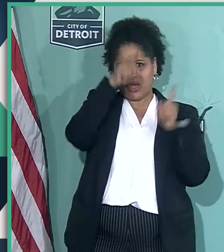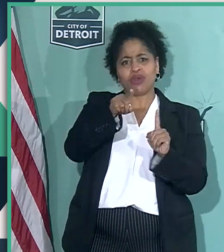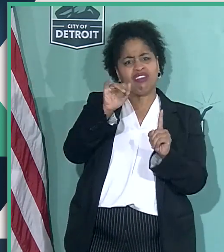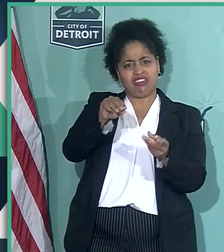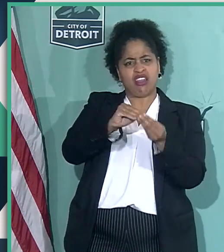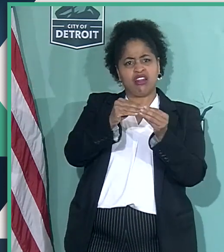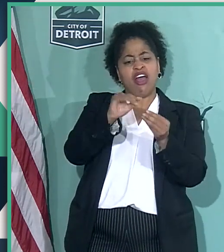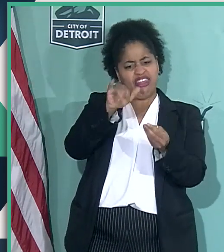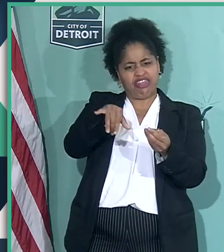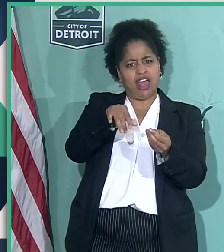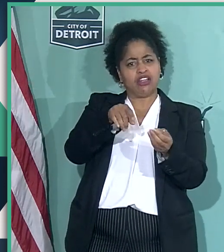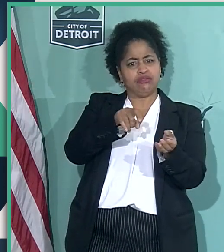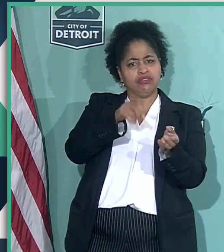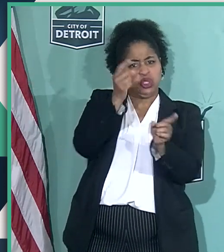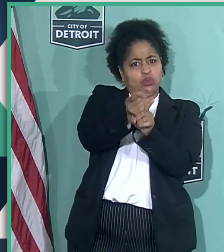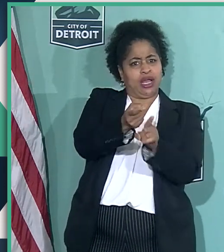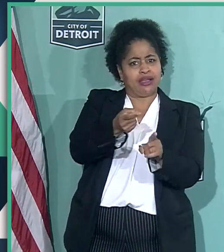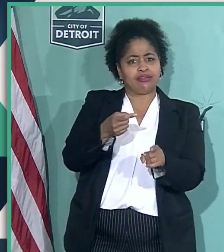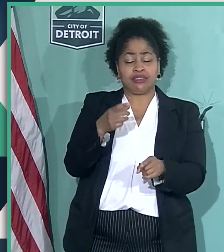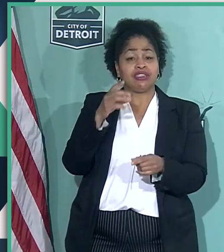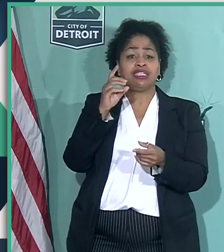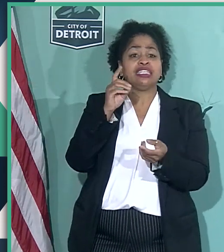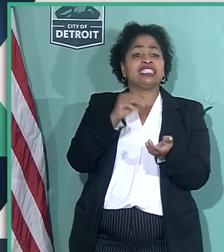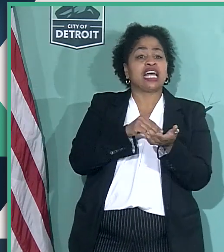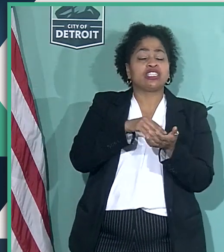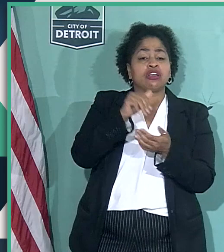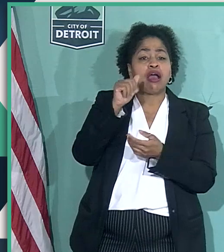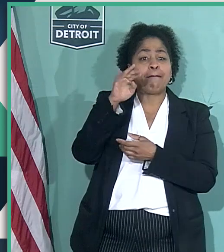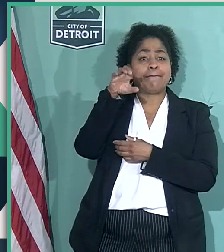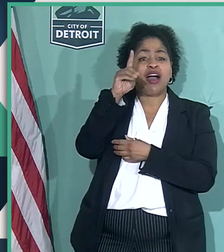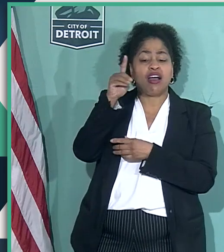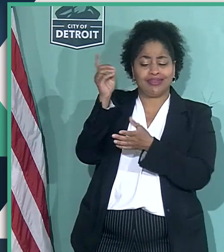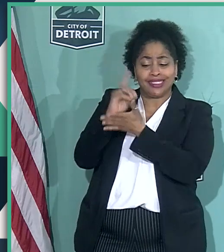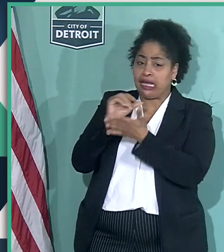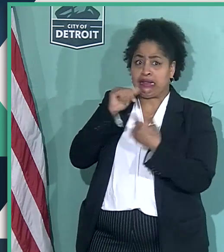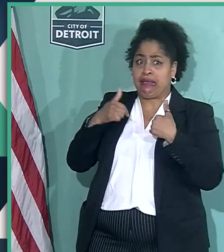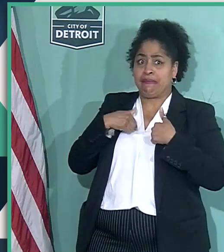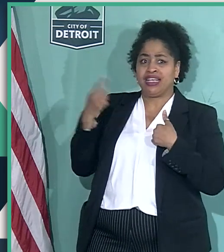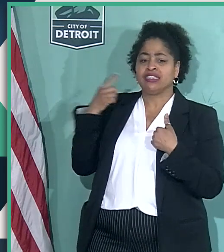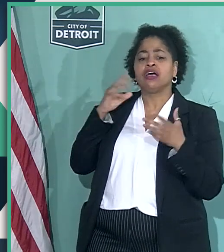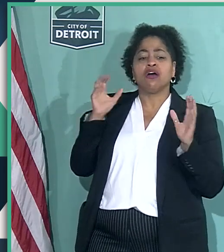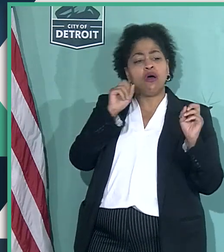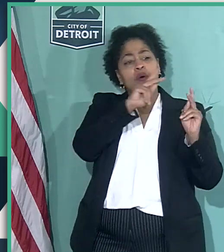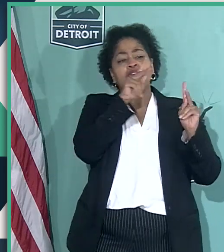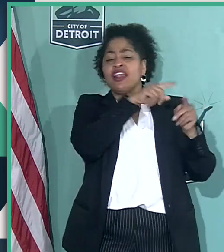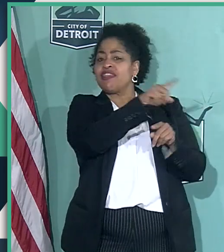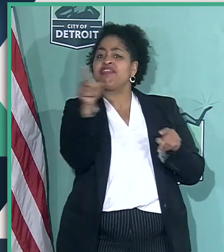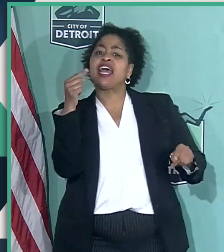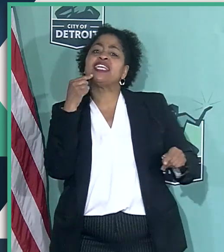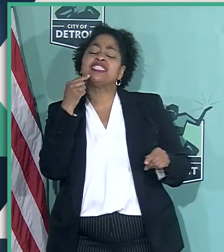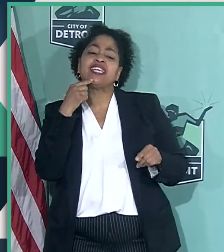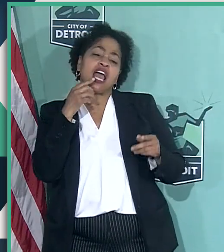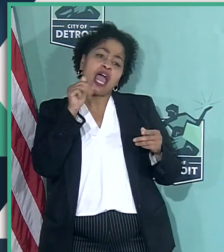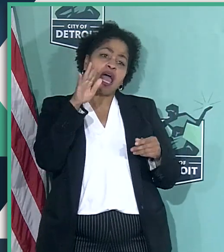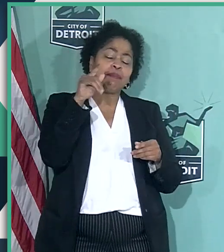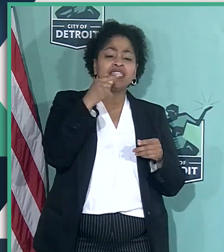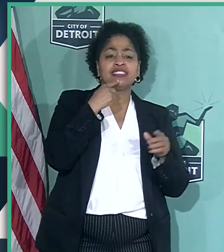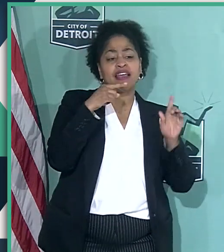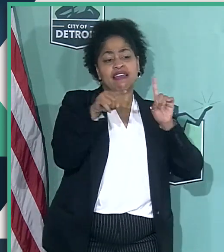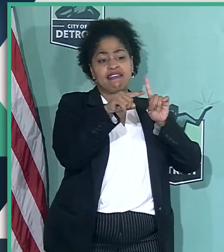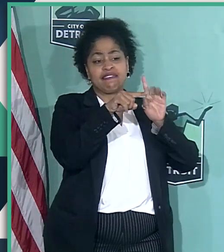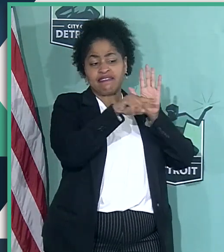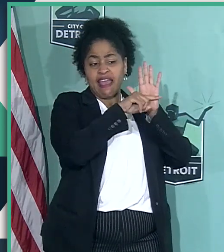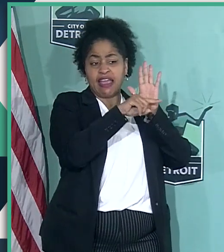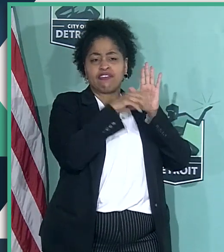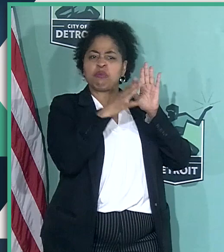Dr. Rahman did, she designed this, I didn't. She says, all right, they're claiming that when Abbott says it's negative, they're